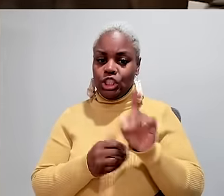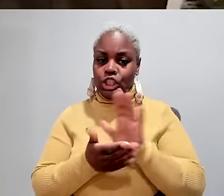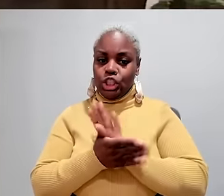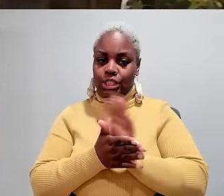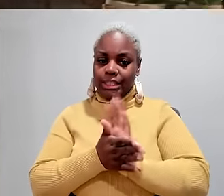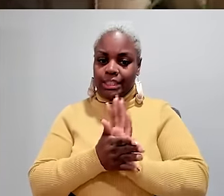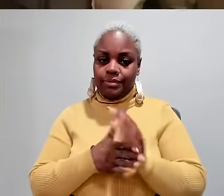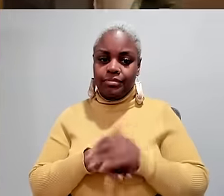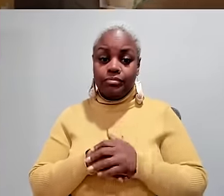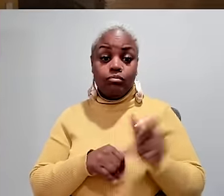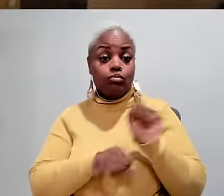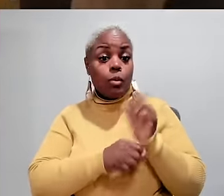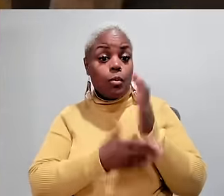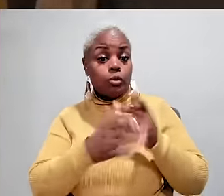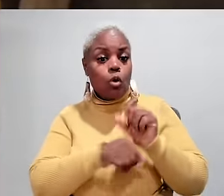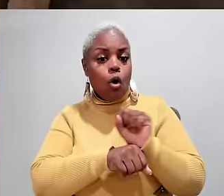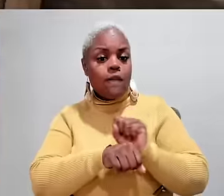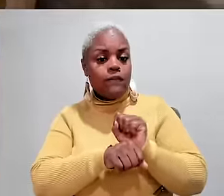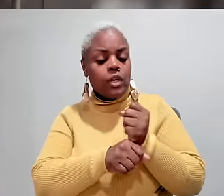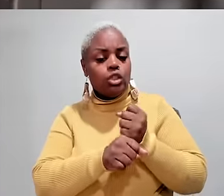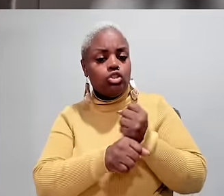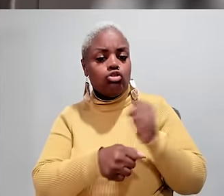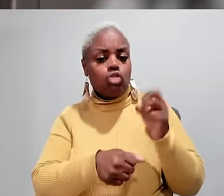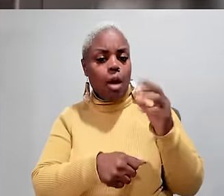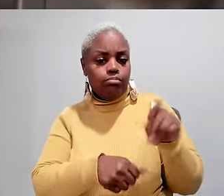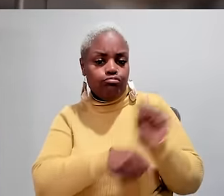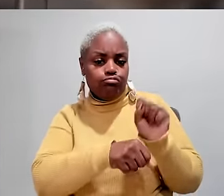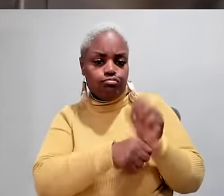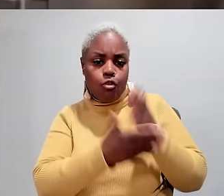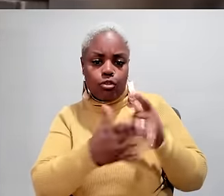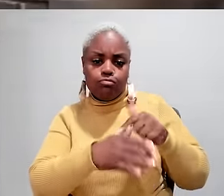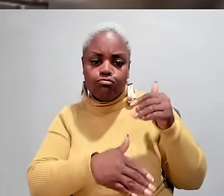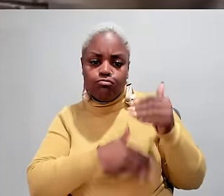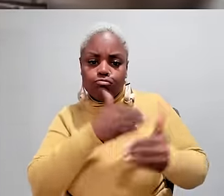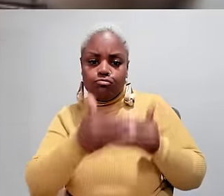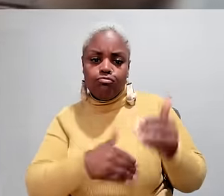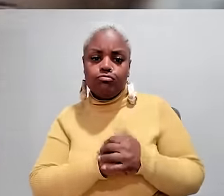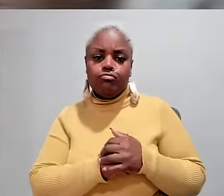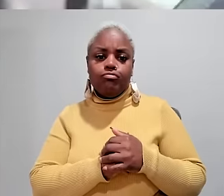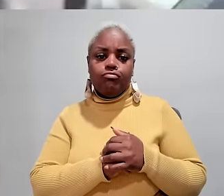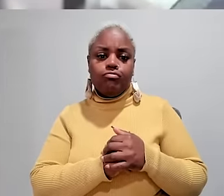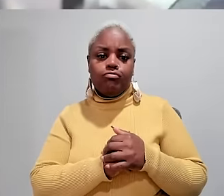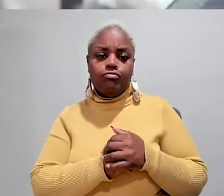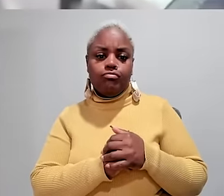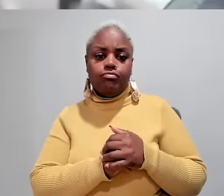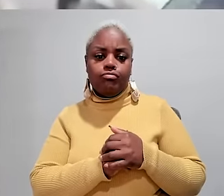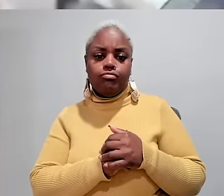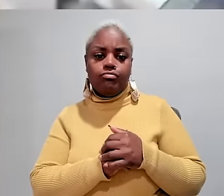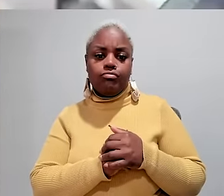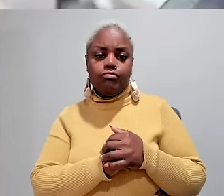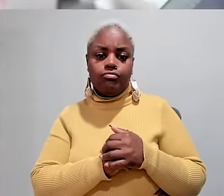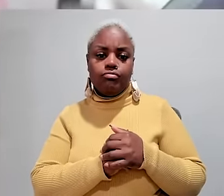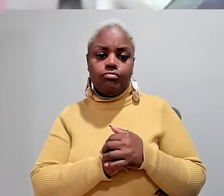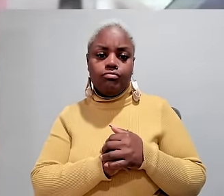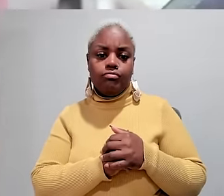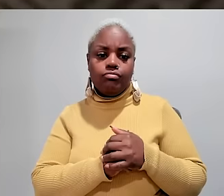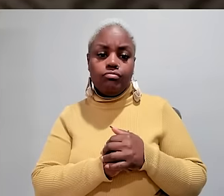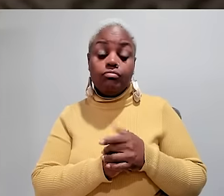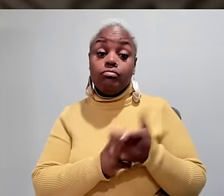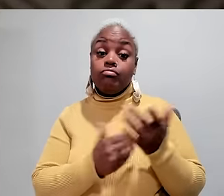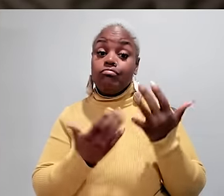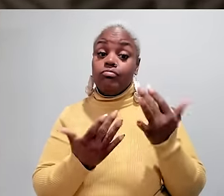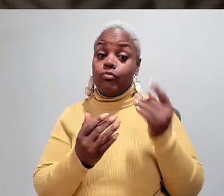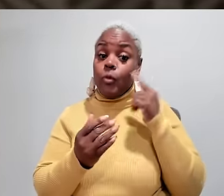two built-in. LISA William works part-time at a coffee shop that employs people with disabilities.